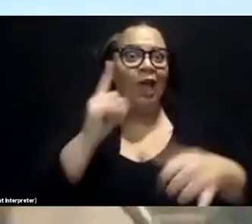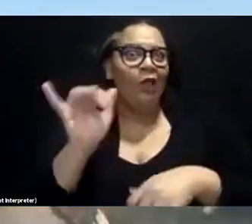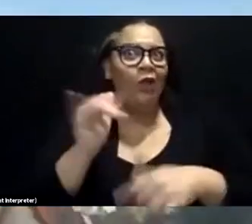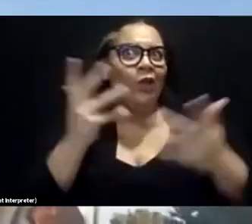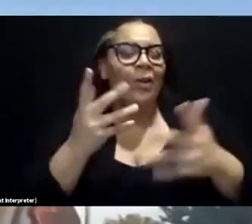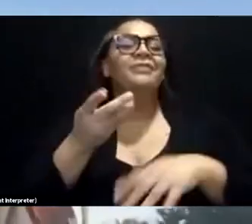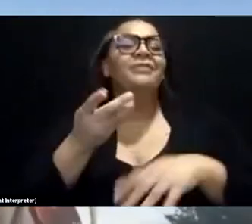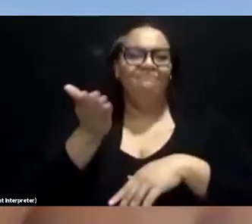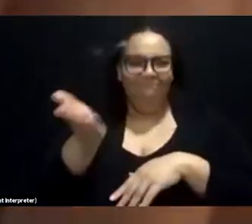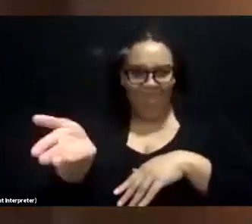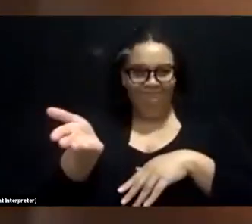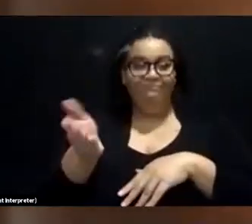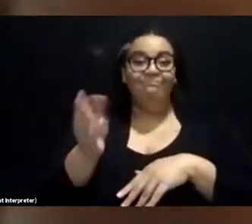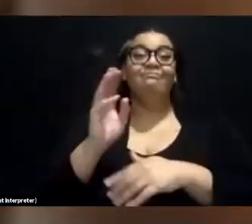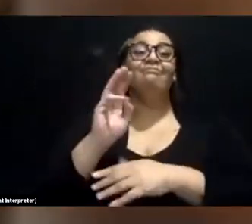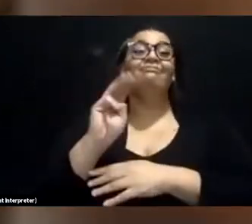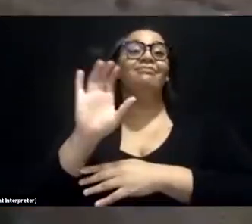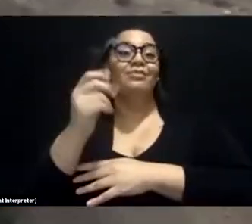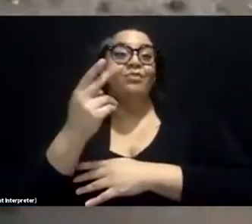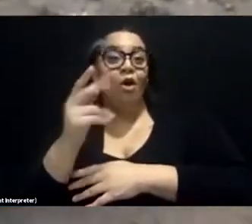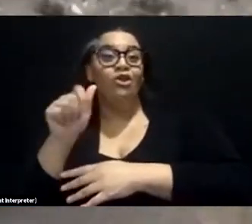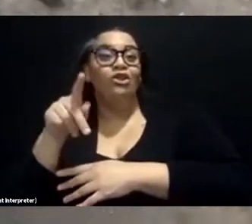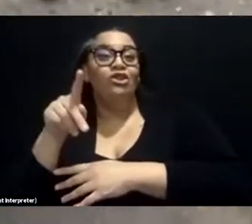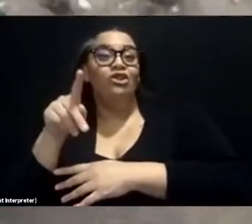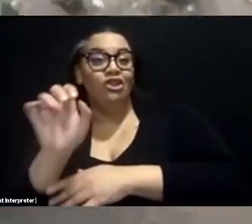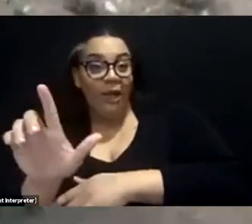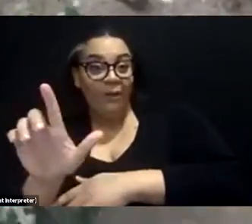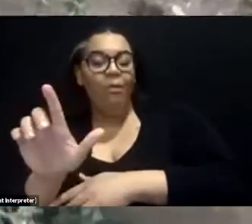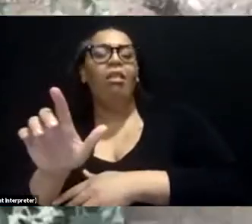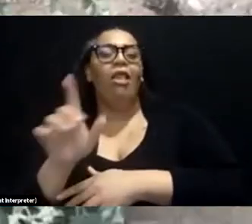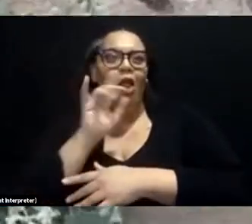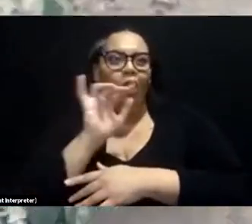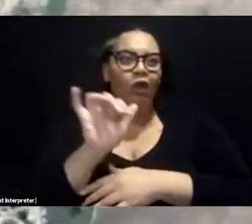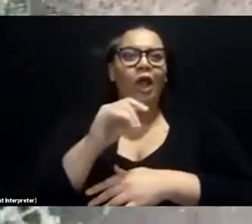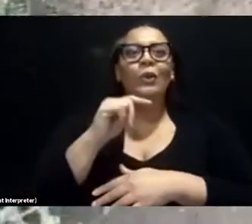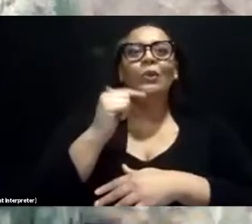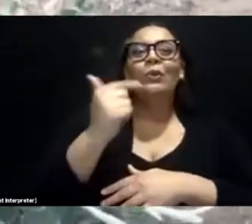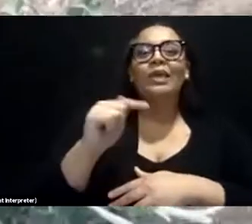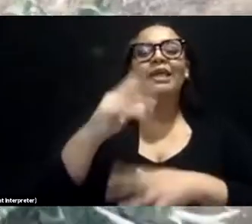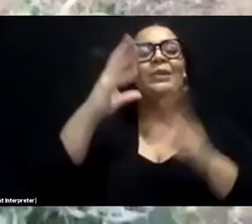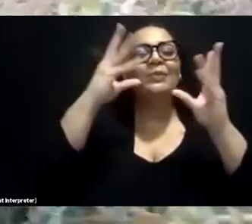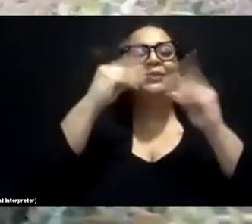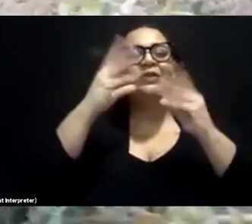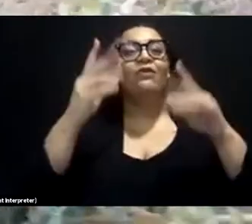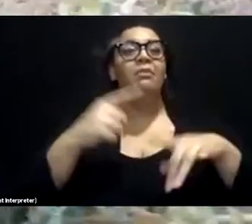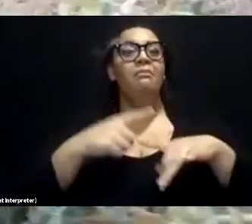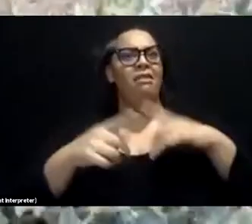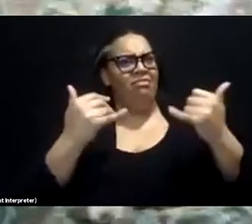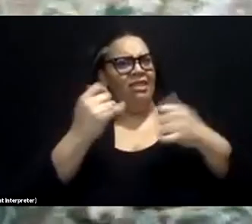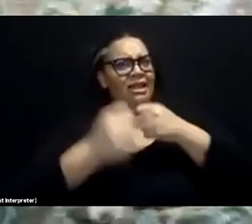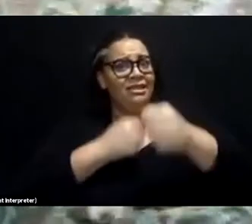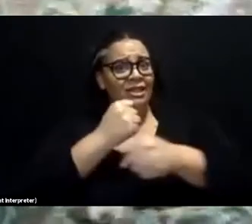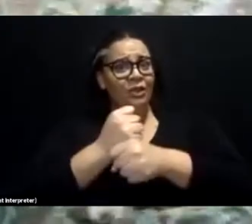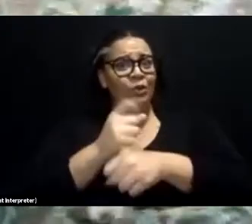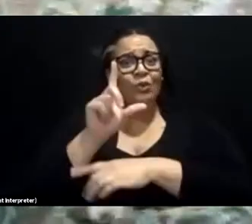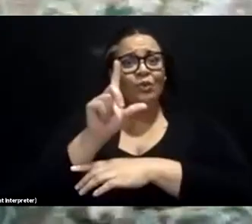March and April that are just so green. And here this year, 2021,